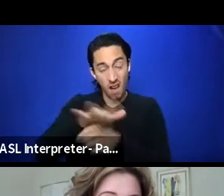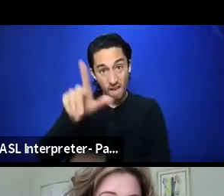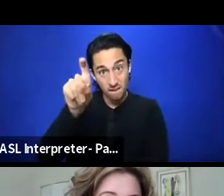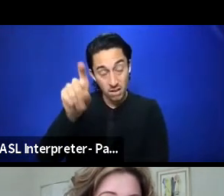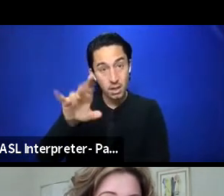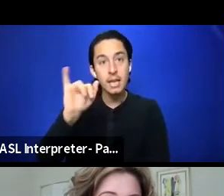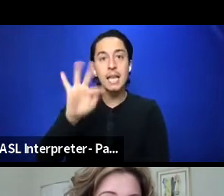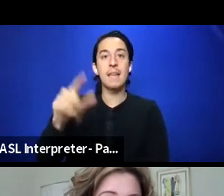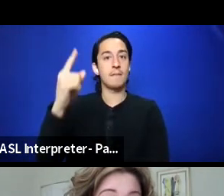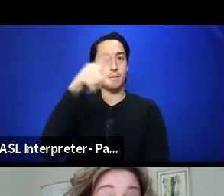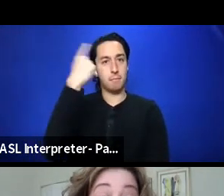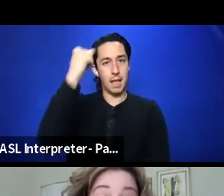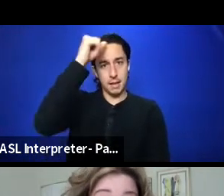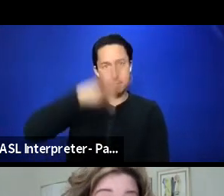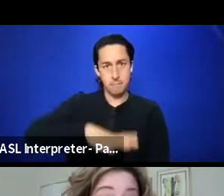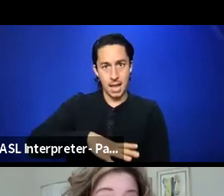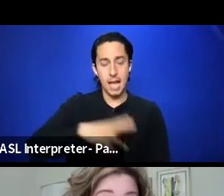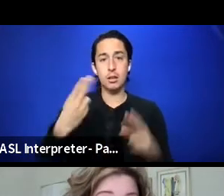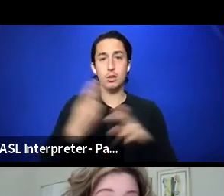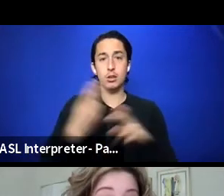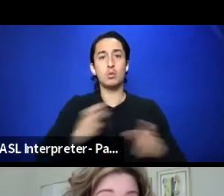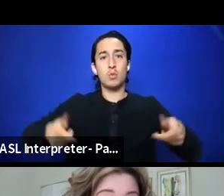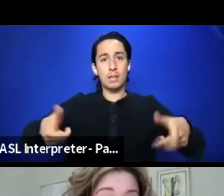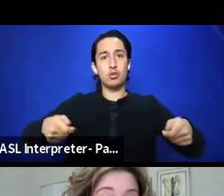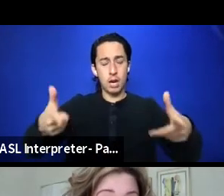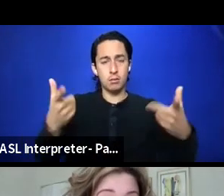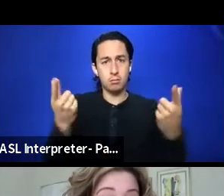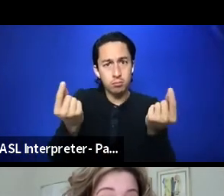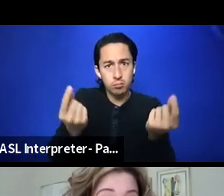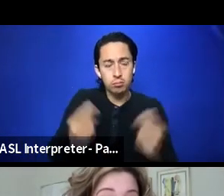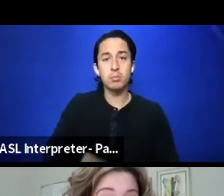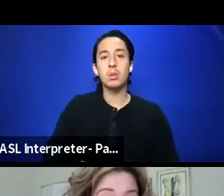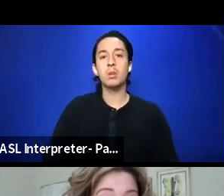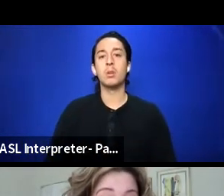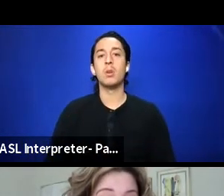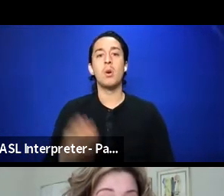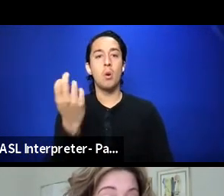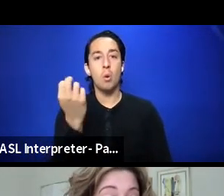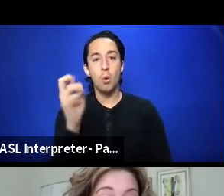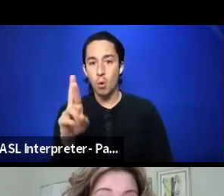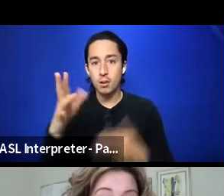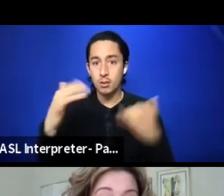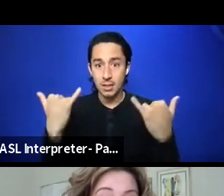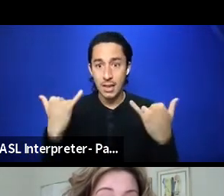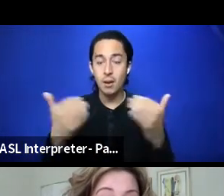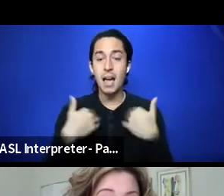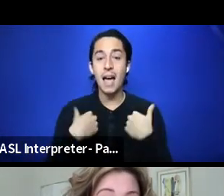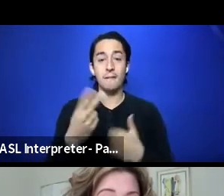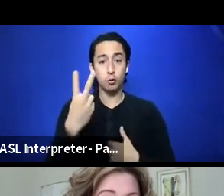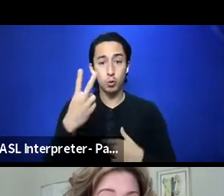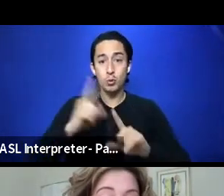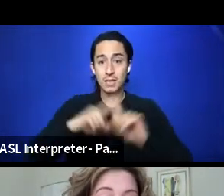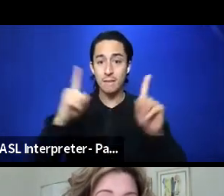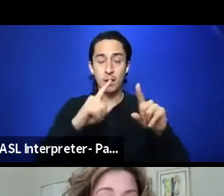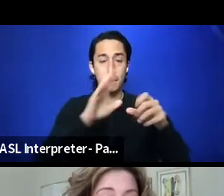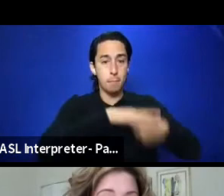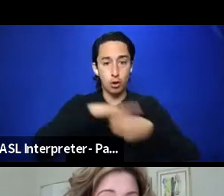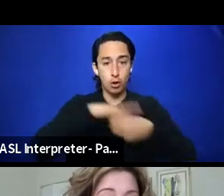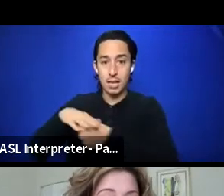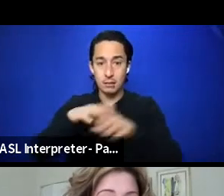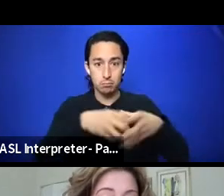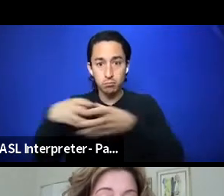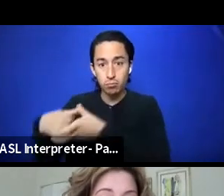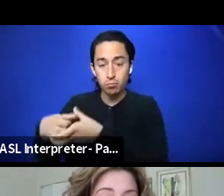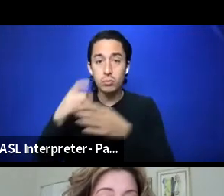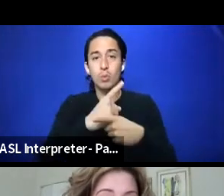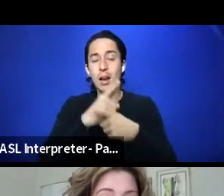man in a wheelchair? Or, you know, now we're going with two different marginalized, right? So how do